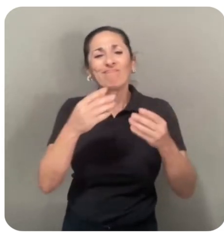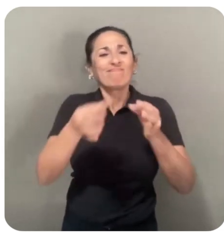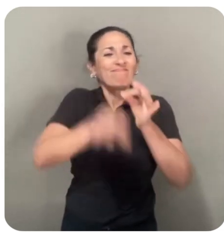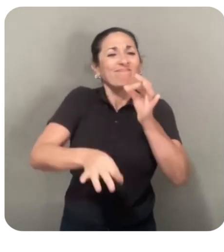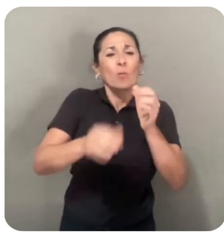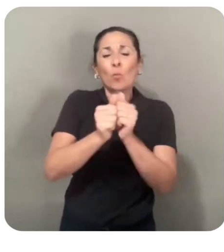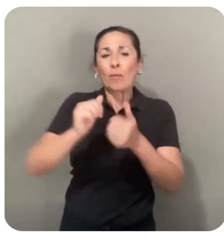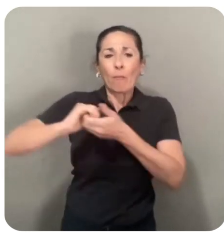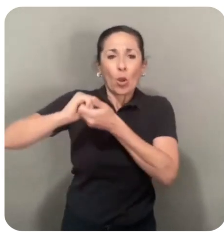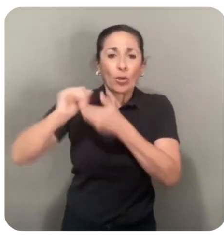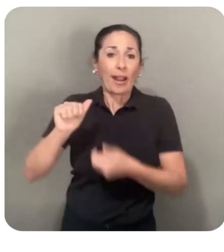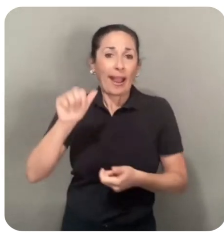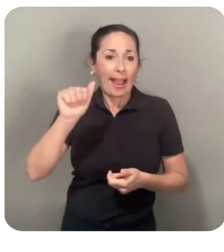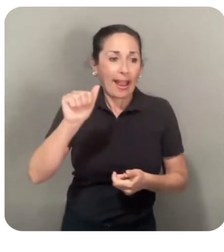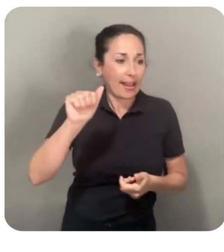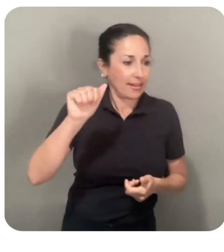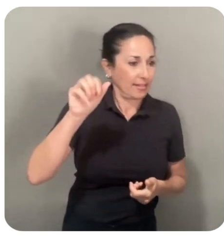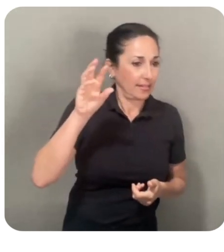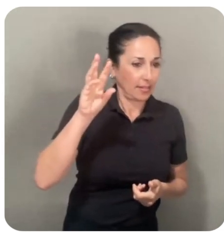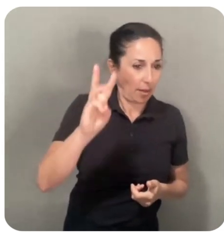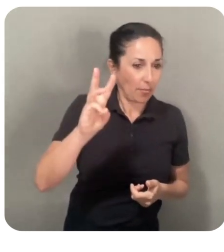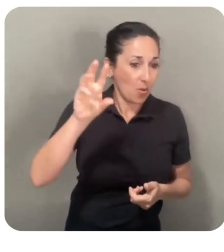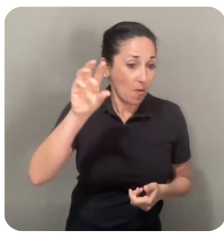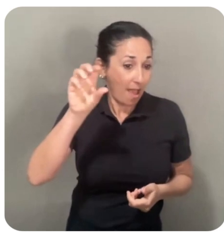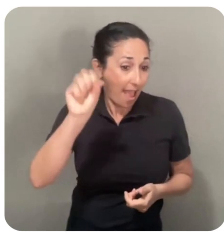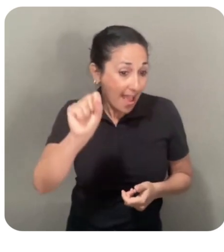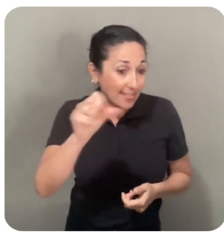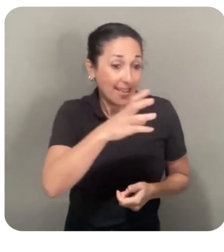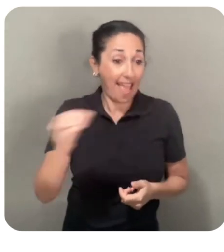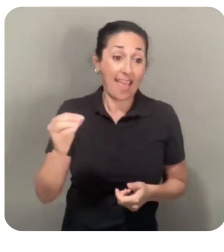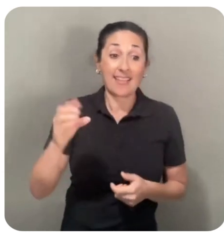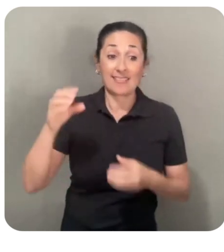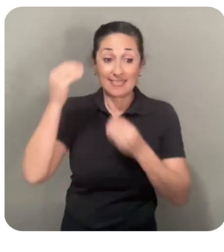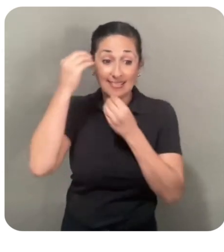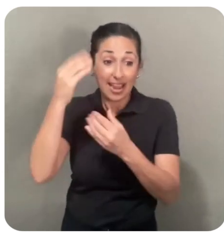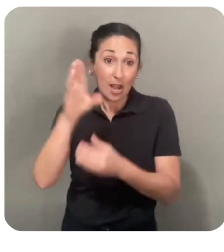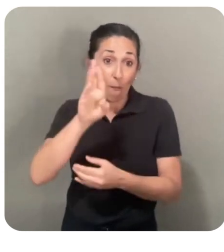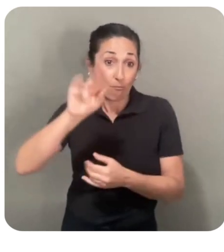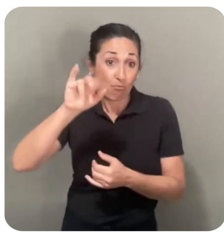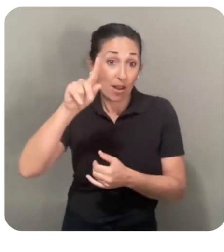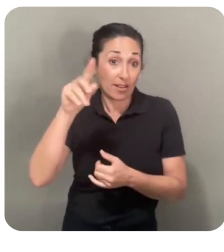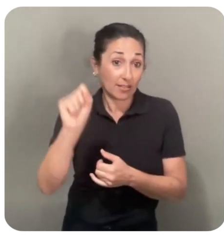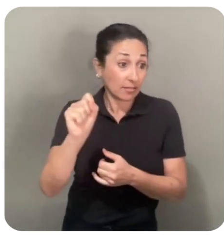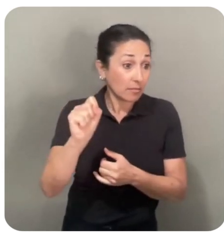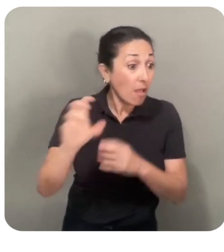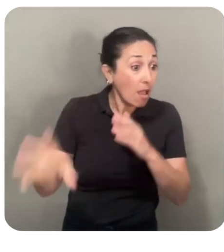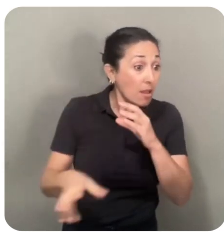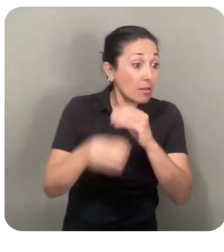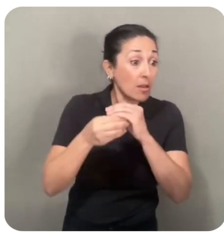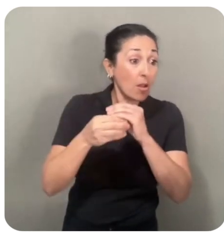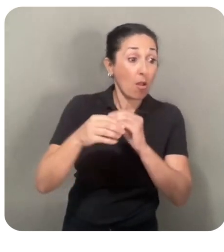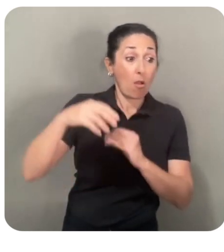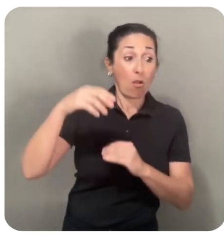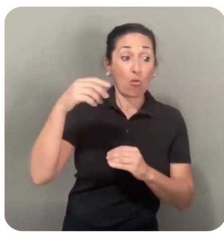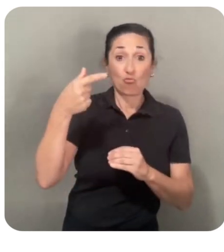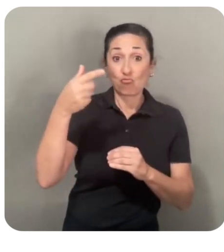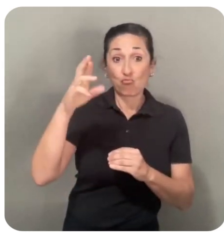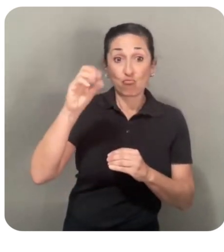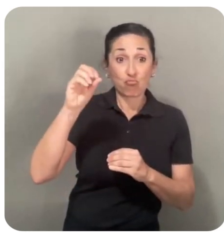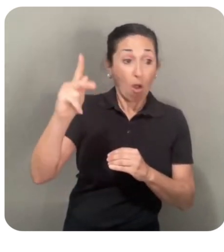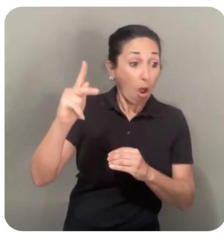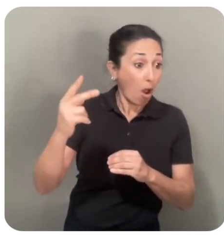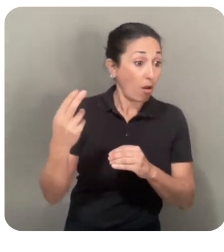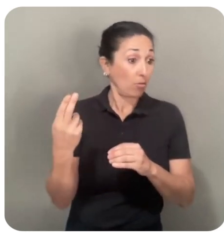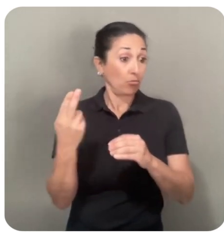AWS, NVIDIA, and Databricks. Additionally, Grok has optimized low latency inference